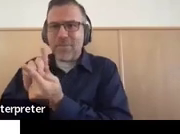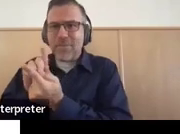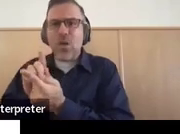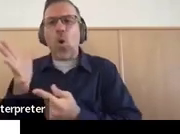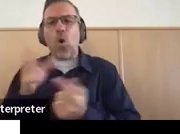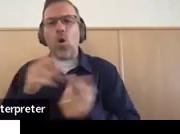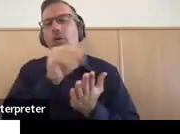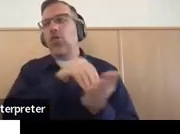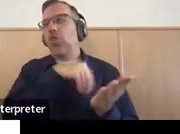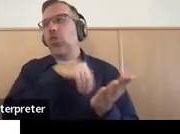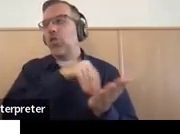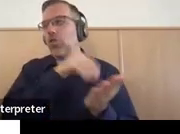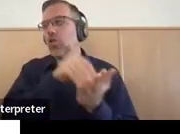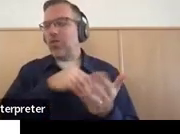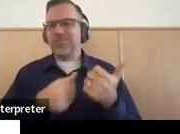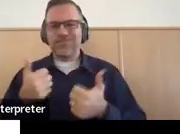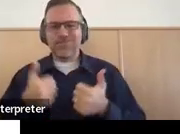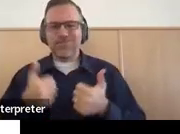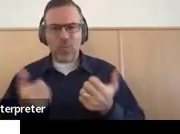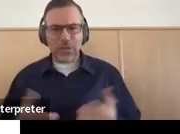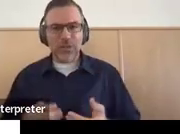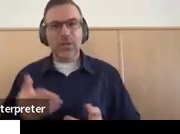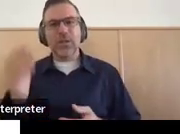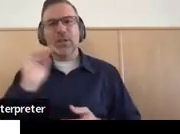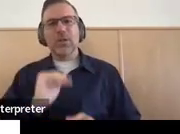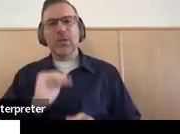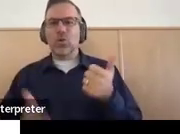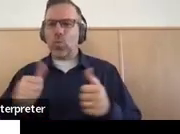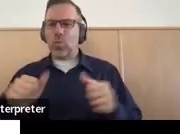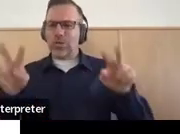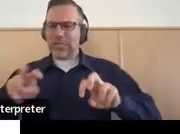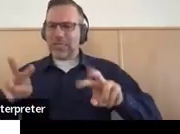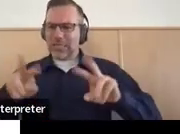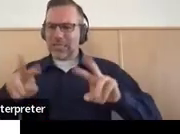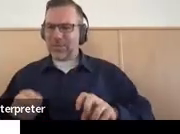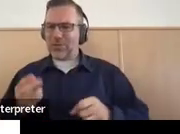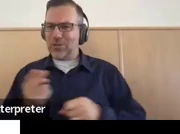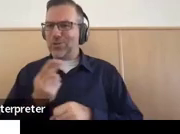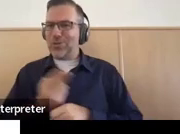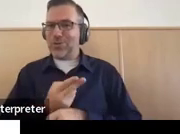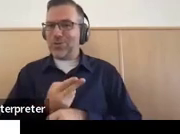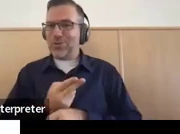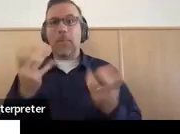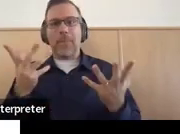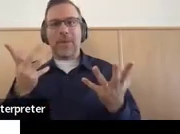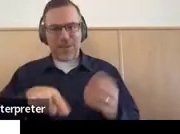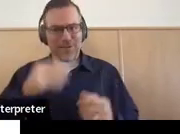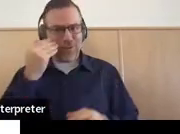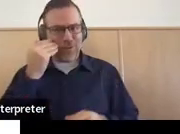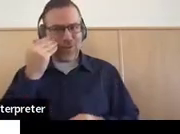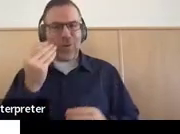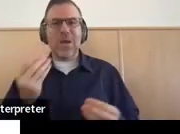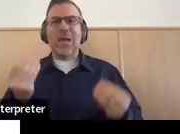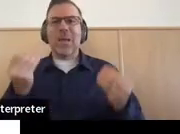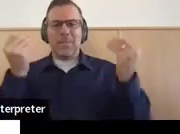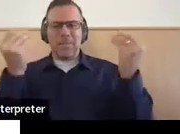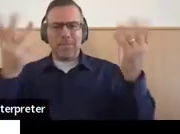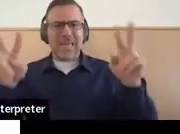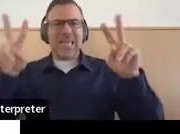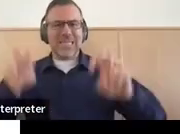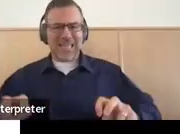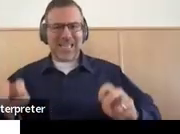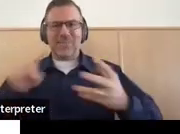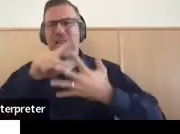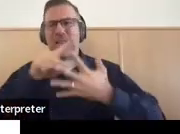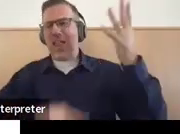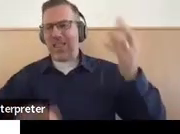week? What assessments are being used? As many of you know, if you've been here before, about lots of assessment resources at the